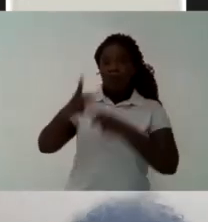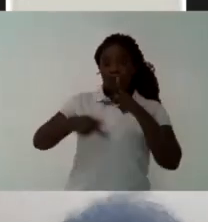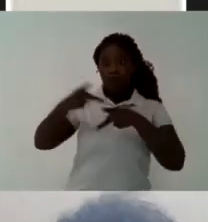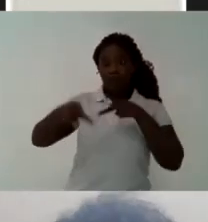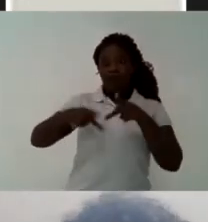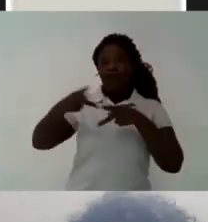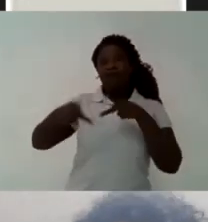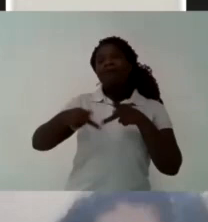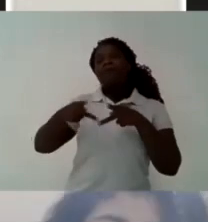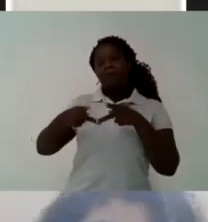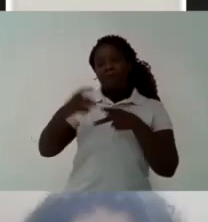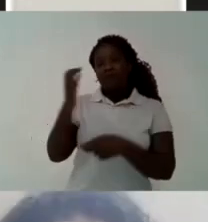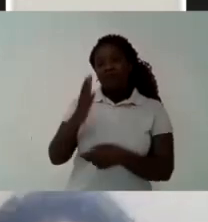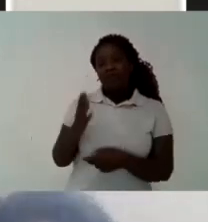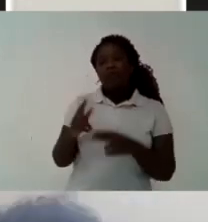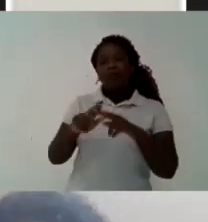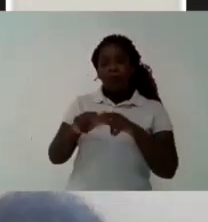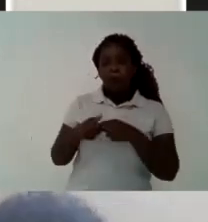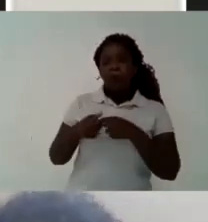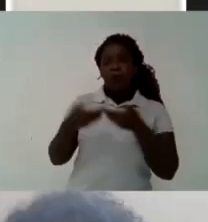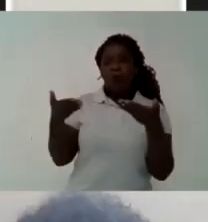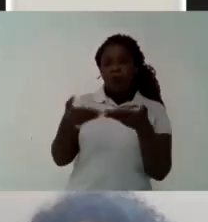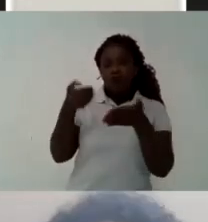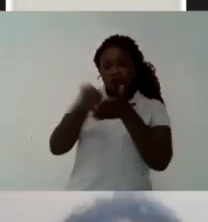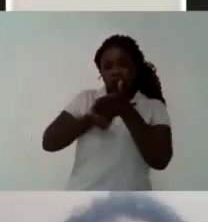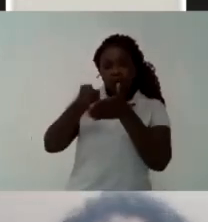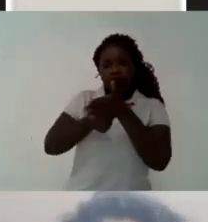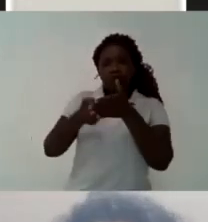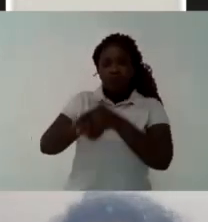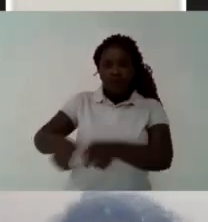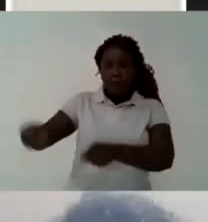Fies In the public university